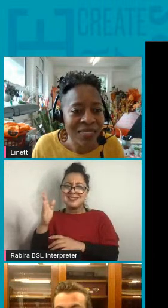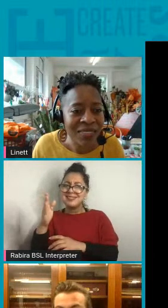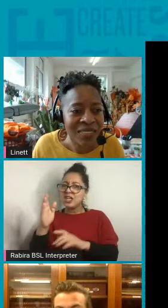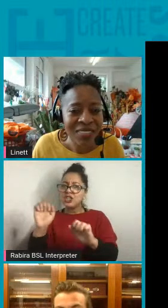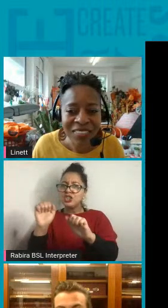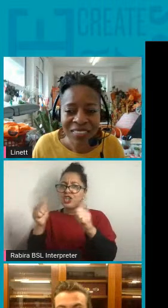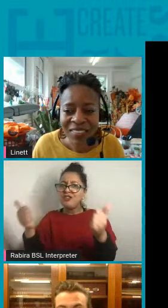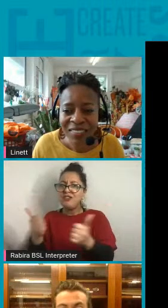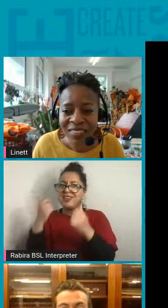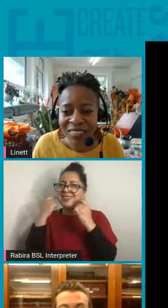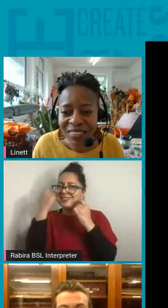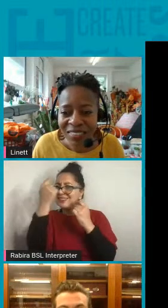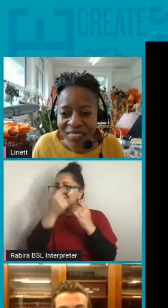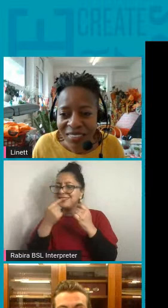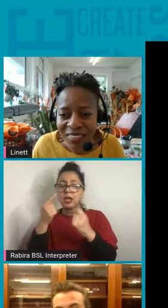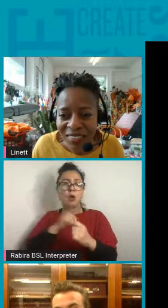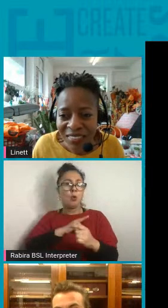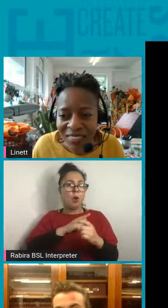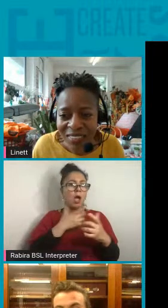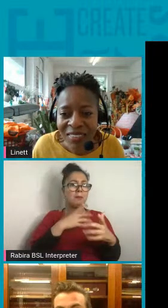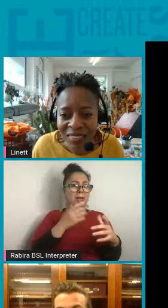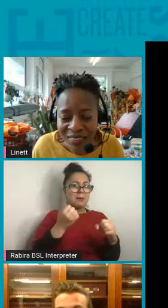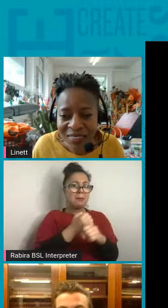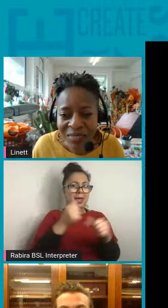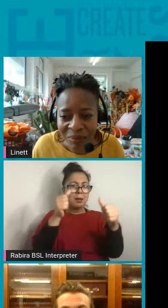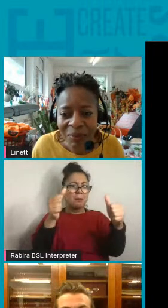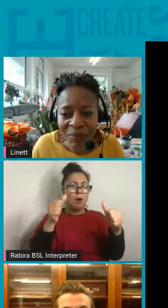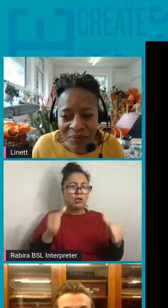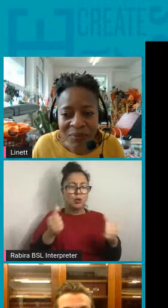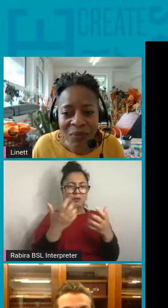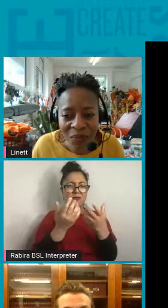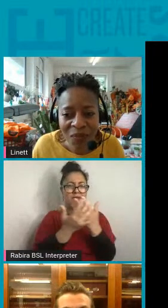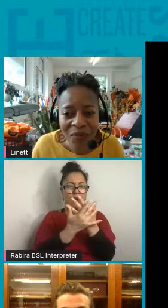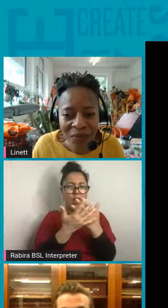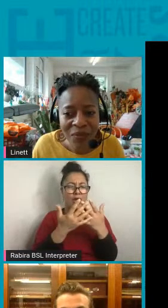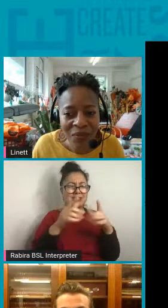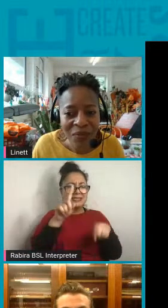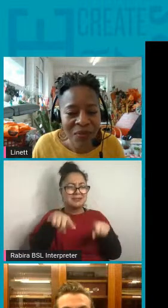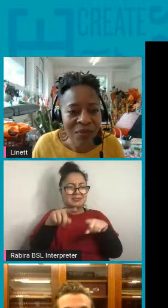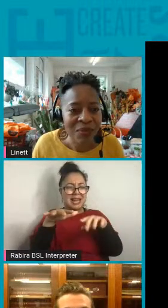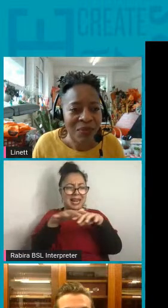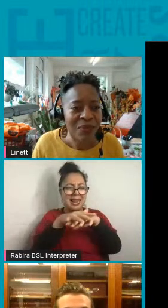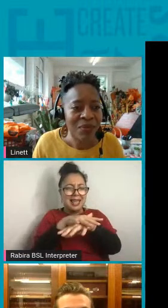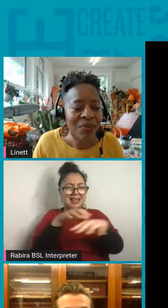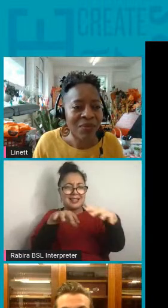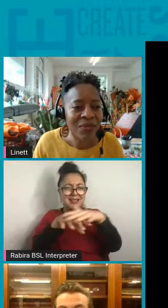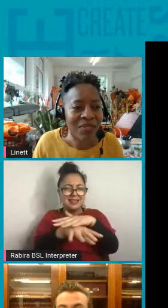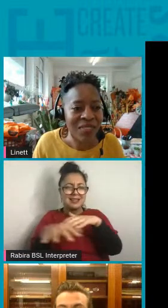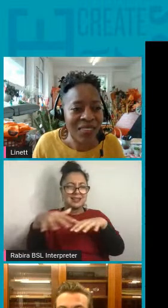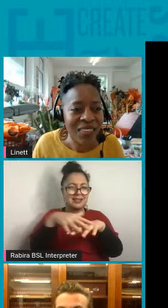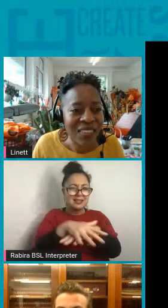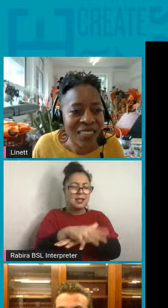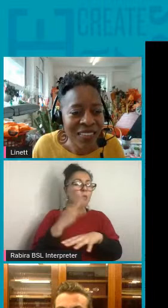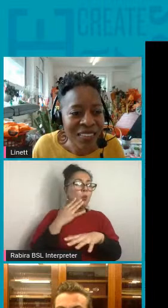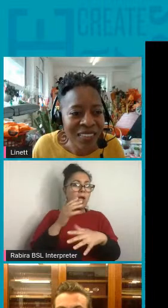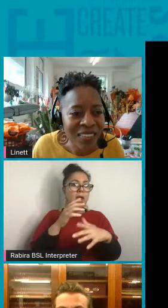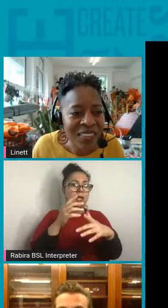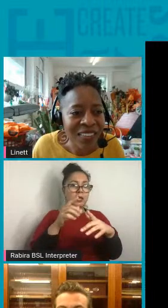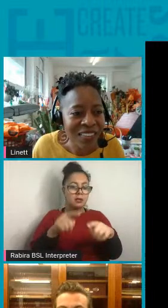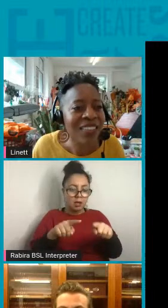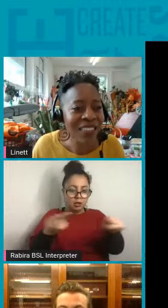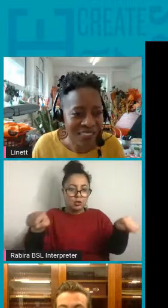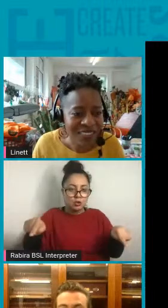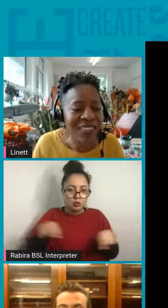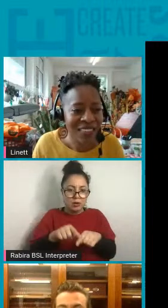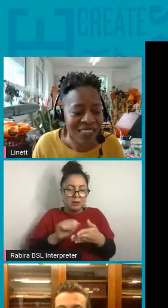posters with lots of different layers of colour in screen printing. And it's a mirror effect